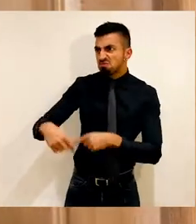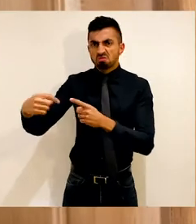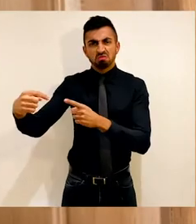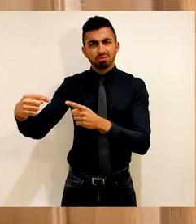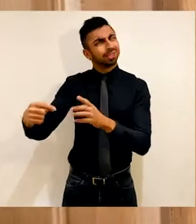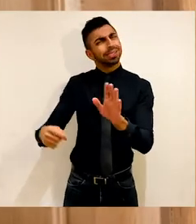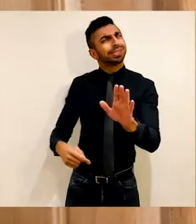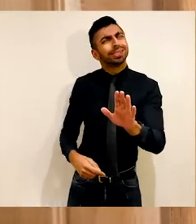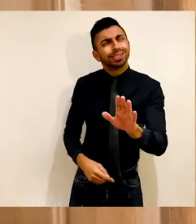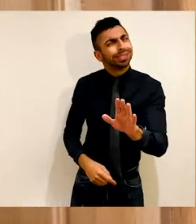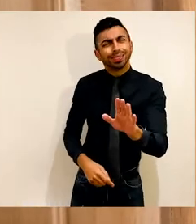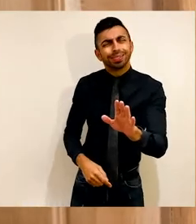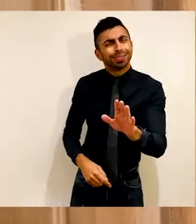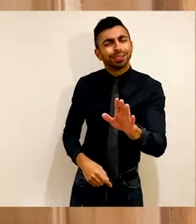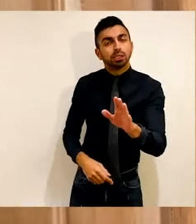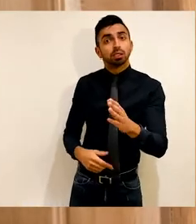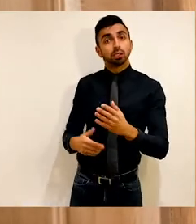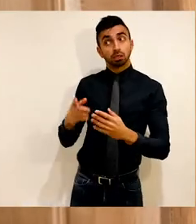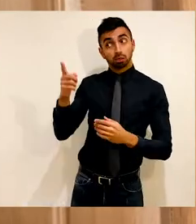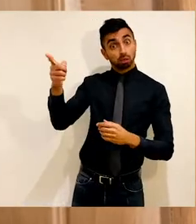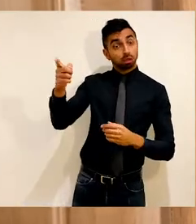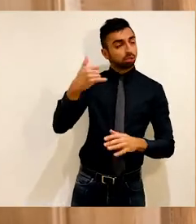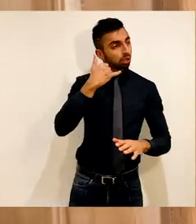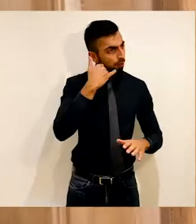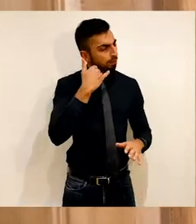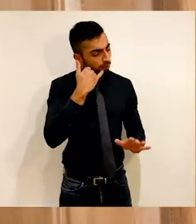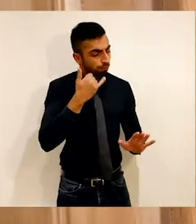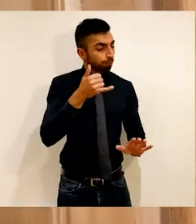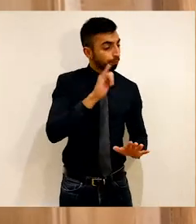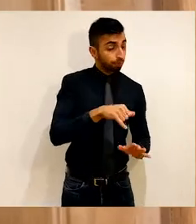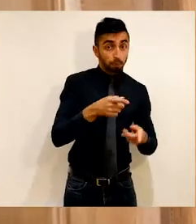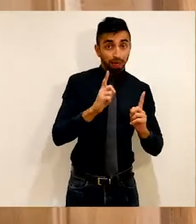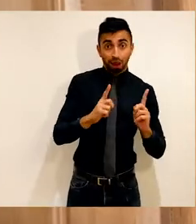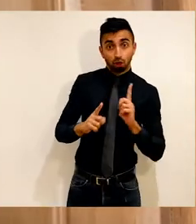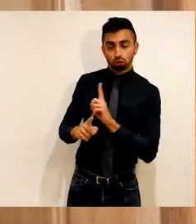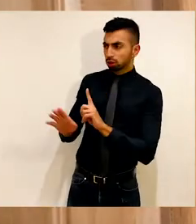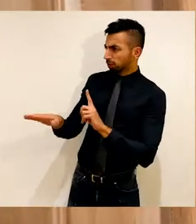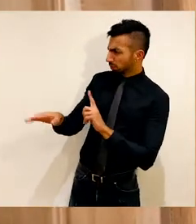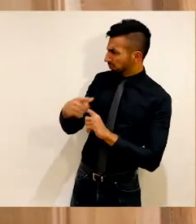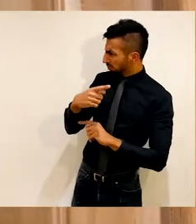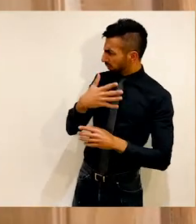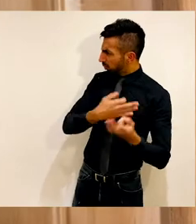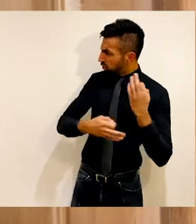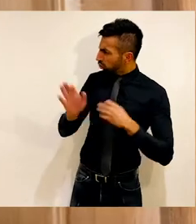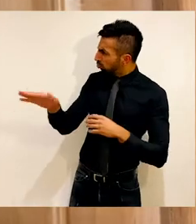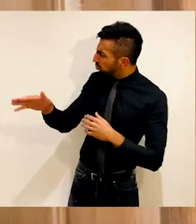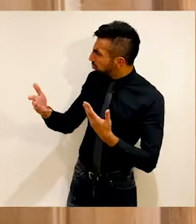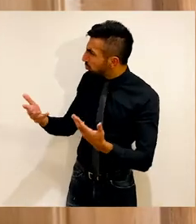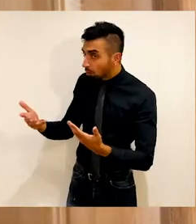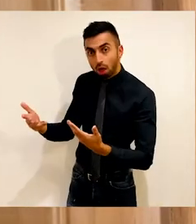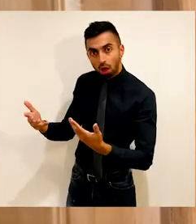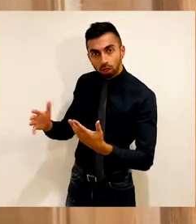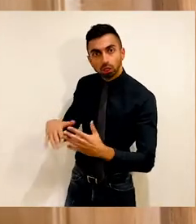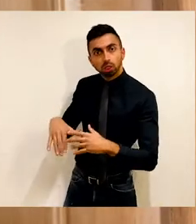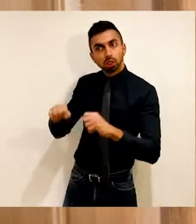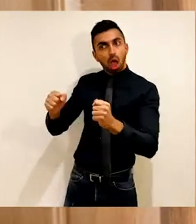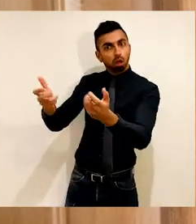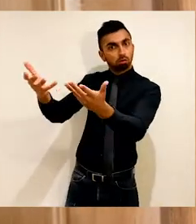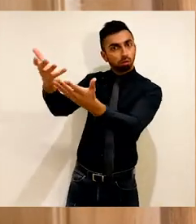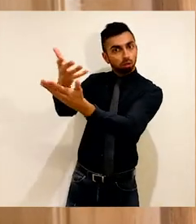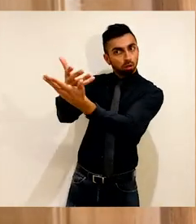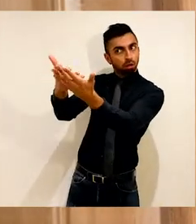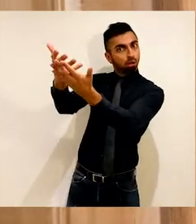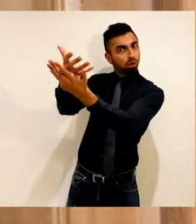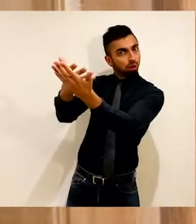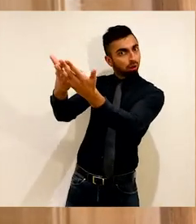to make someone else feel uncomfortable. But as soon as that person hangs up the phone, they will go straight to their manager, echo these questions and ask